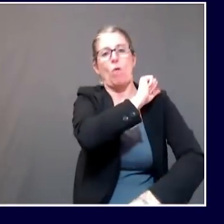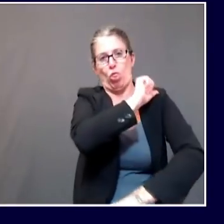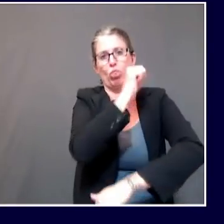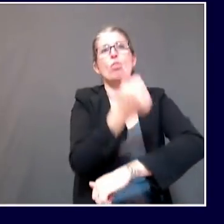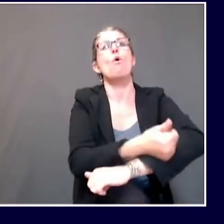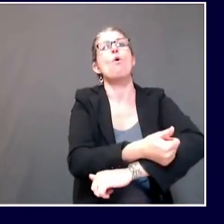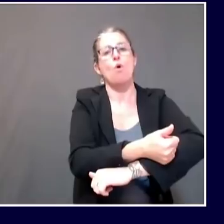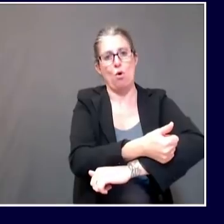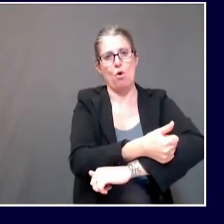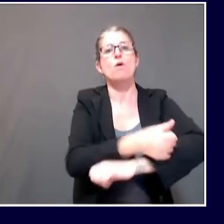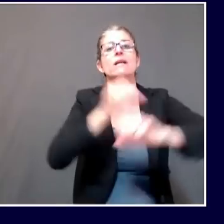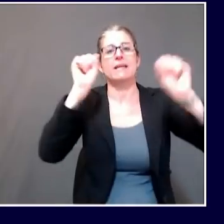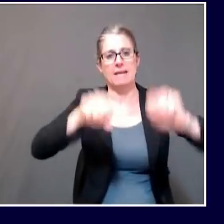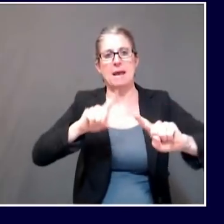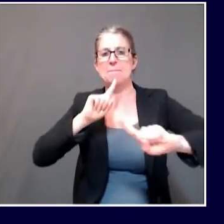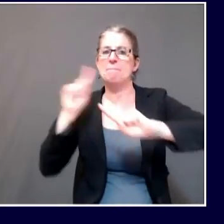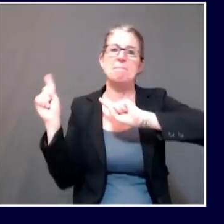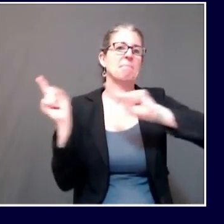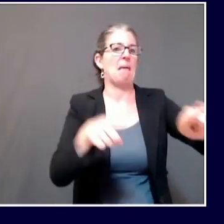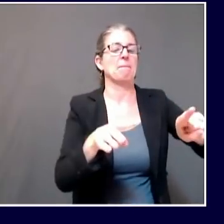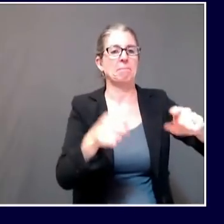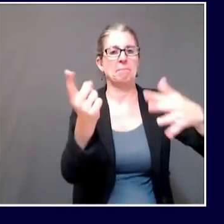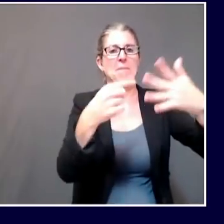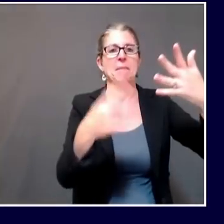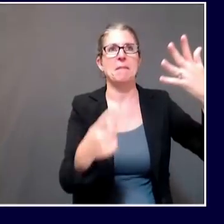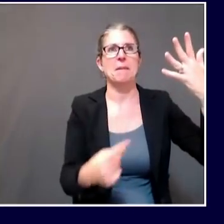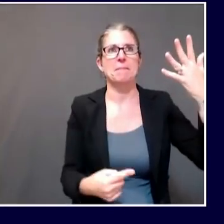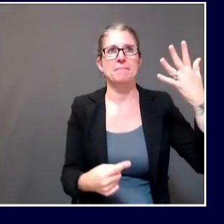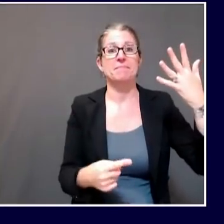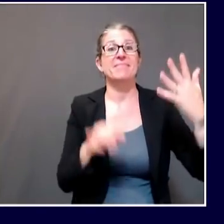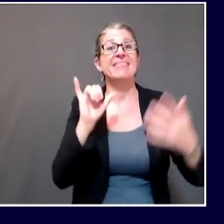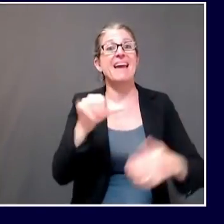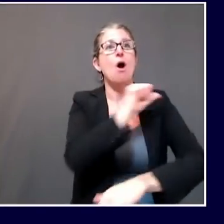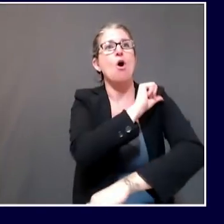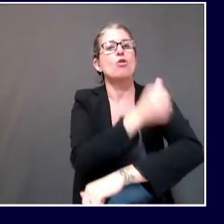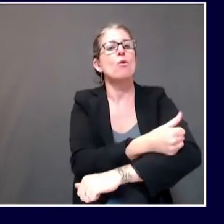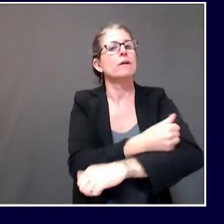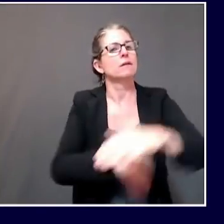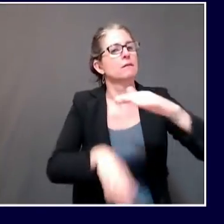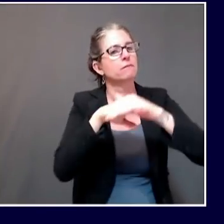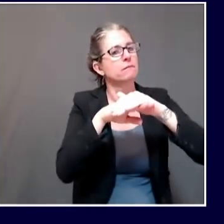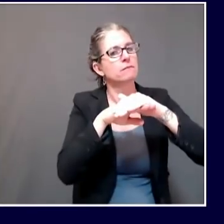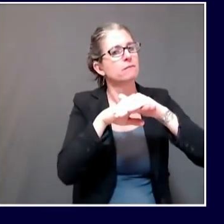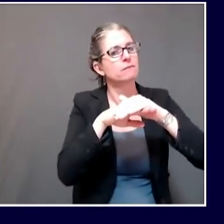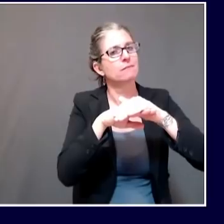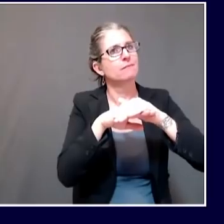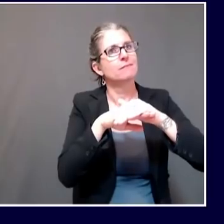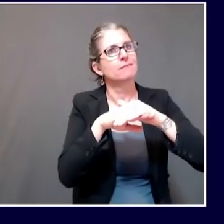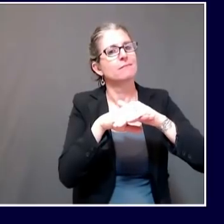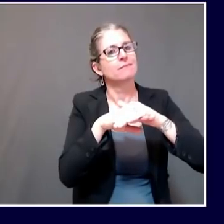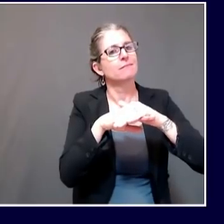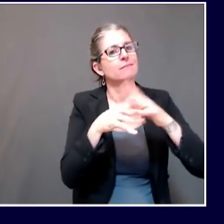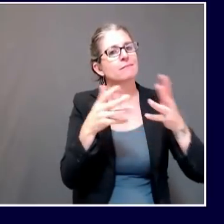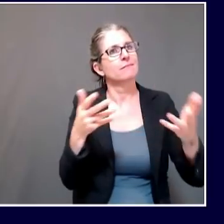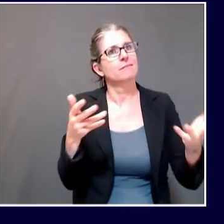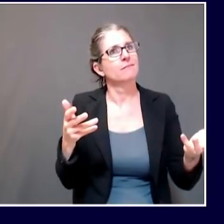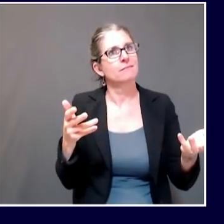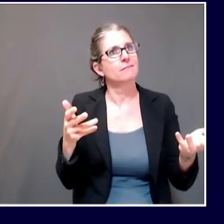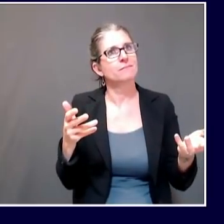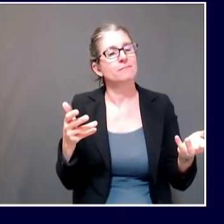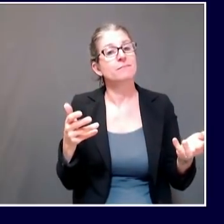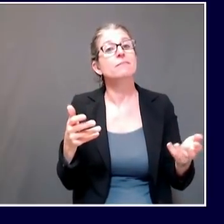that there's not some sort of action or activity that continues that could put people in harm's way.